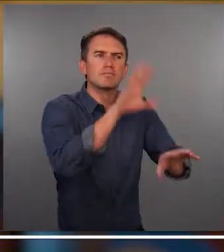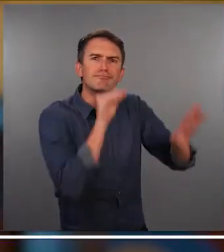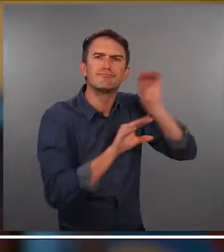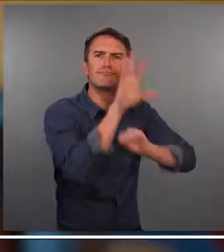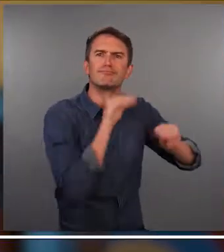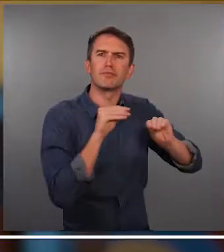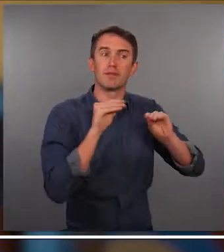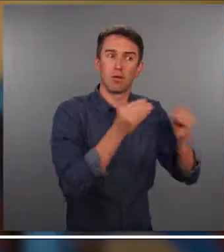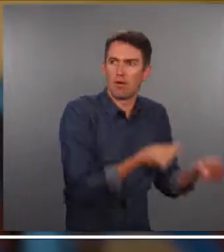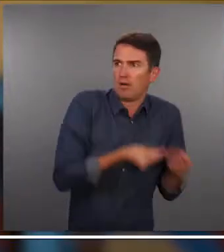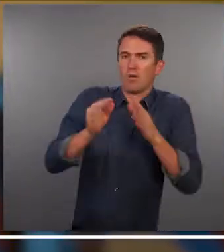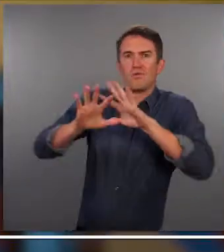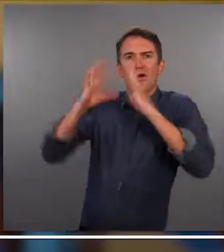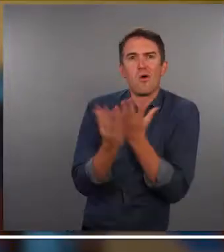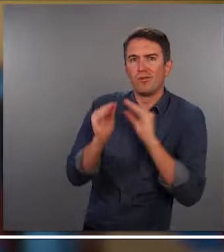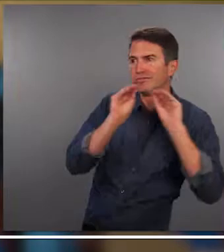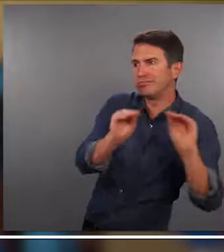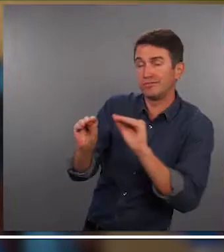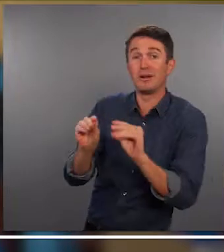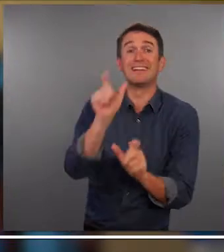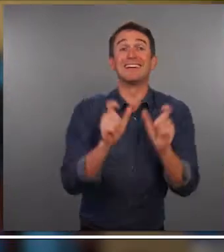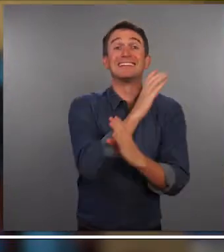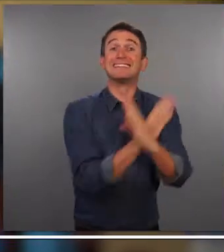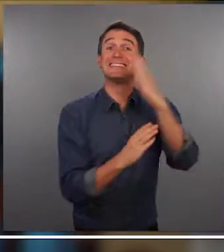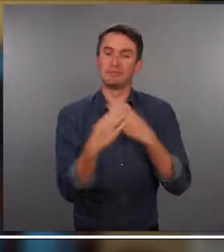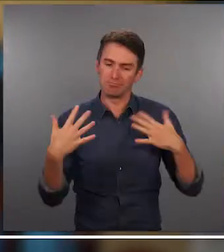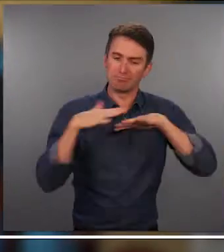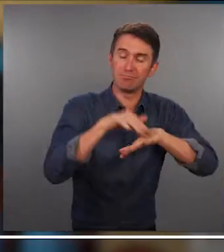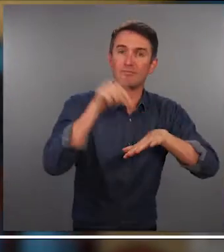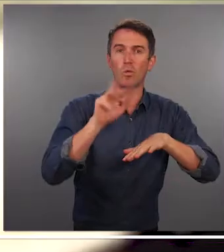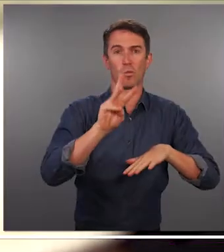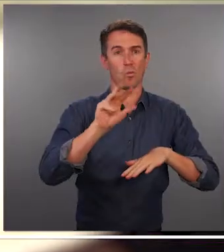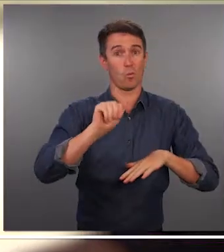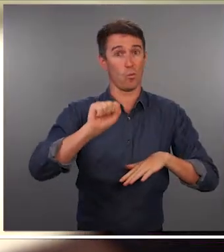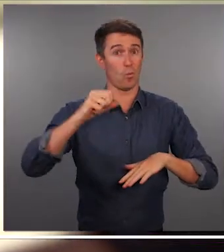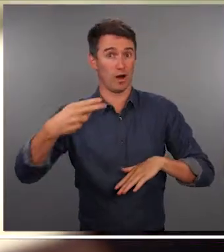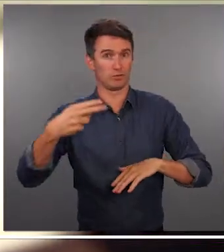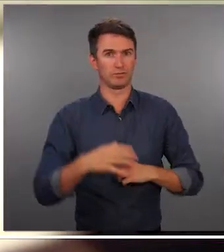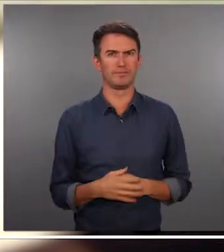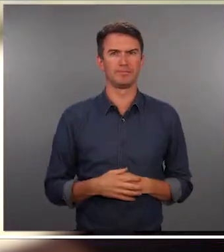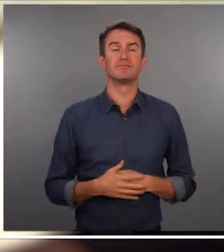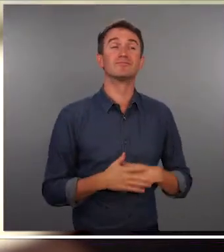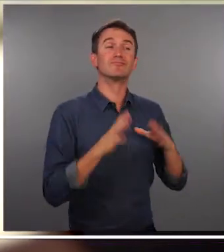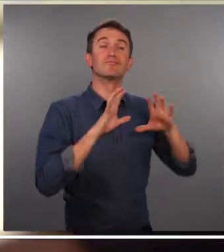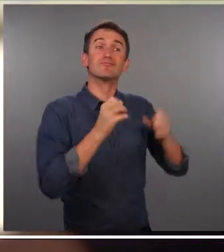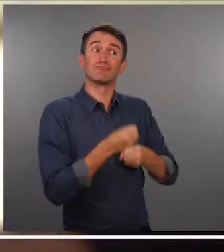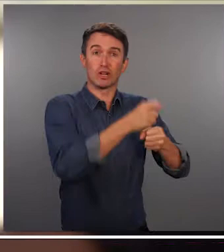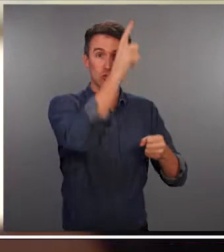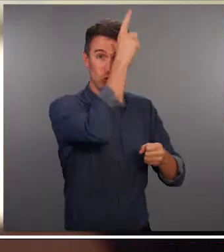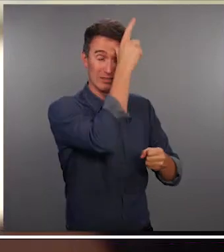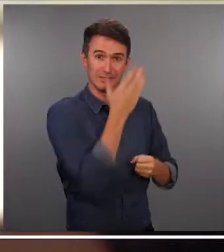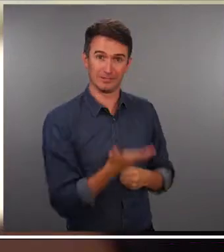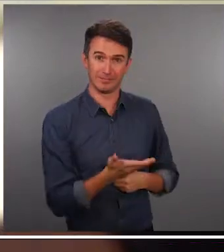Local experiences for global learnings on disability inclusive WASH Aya Agabi,